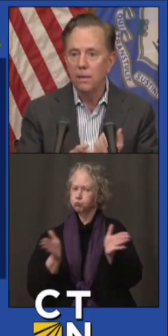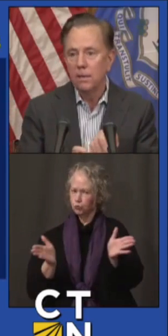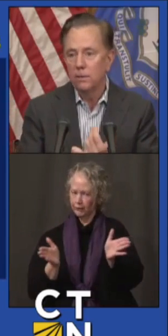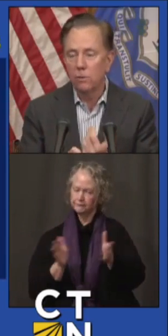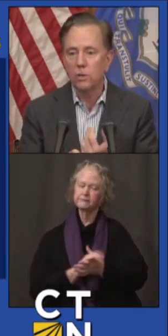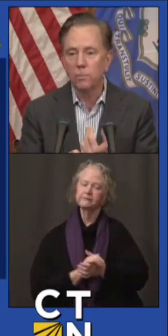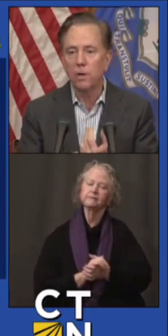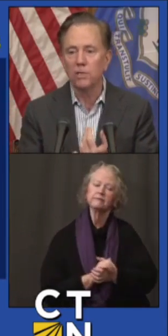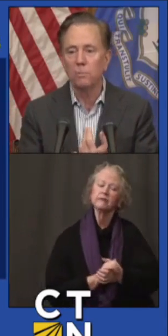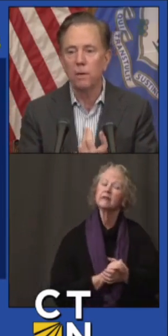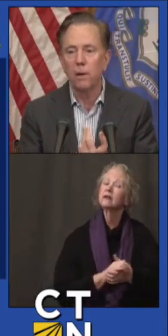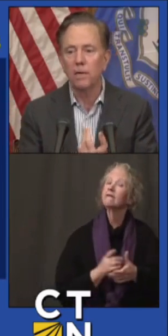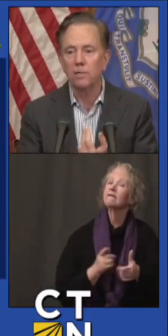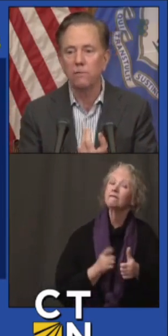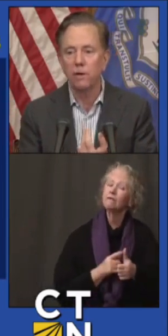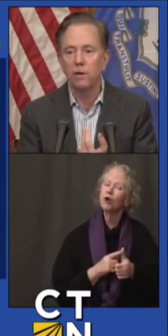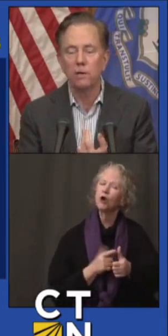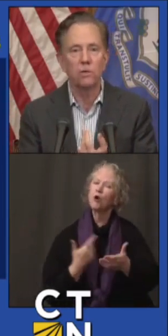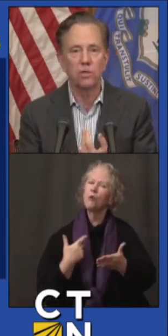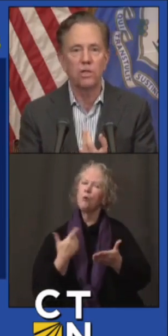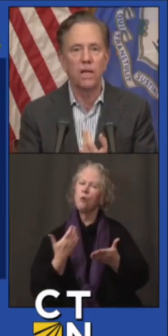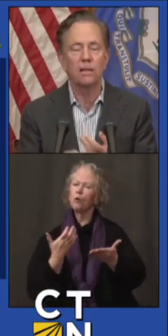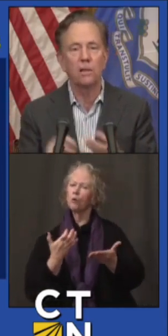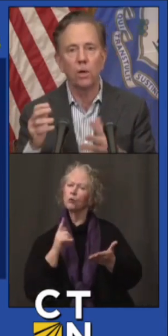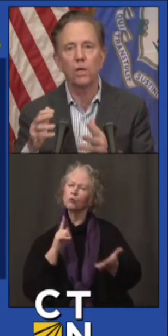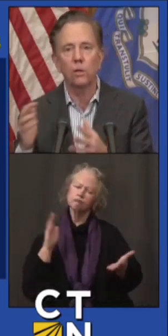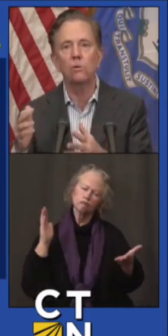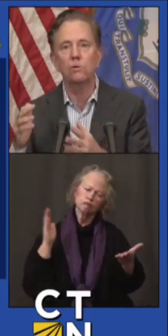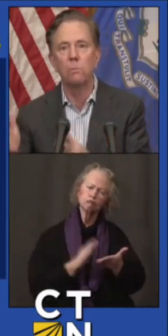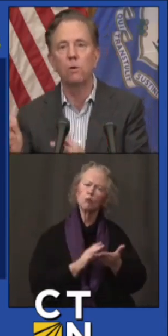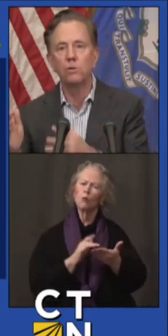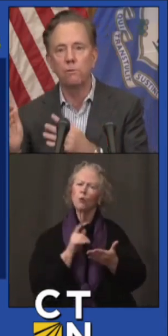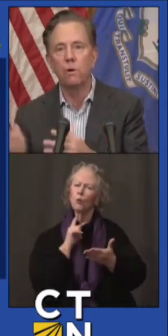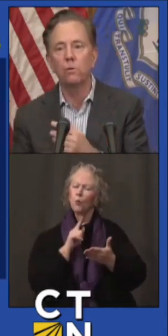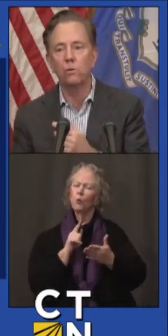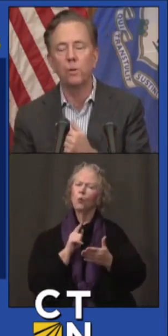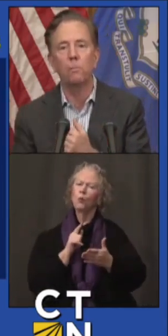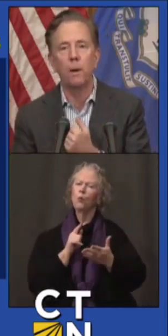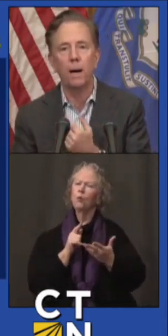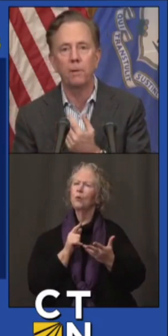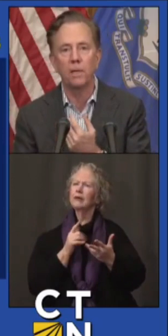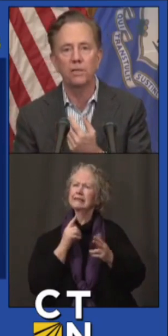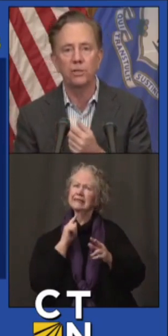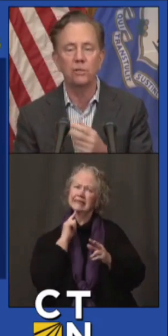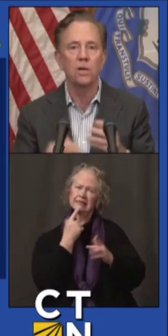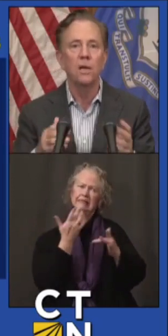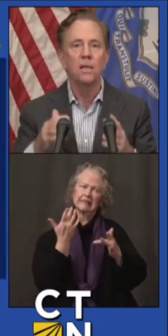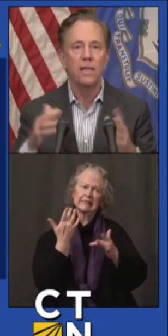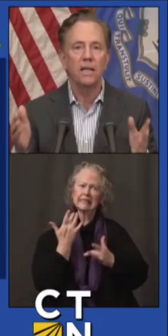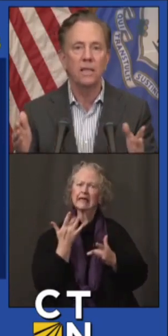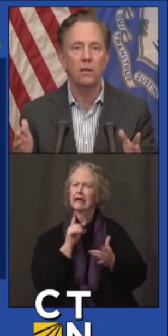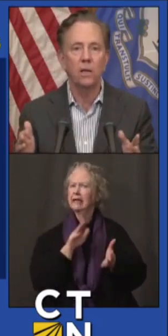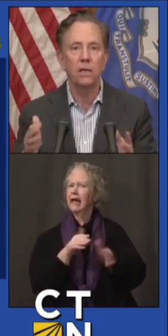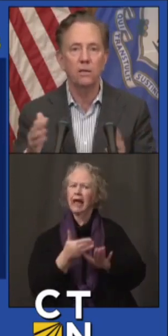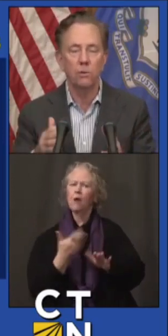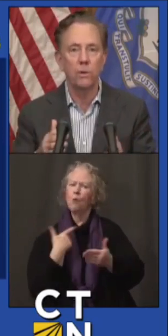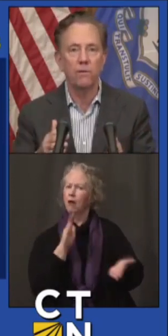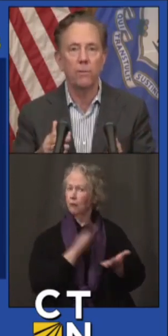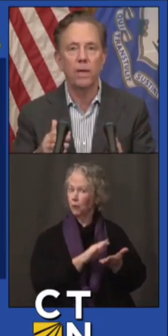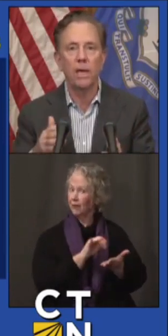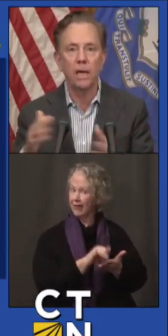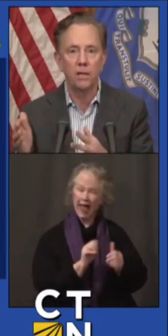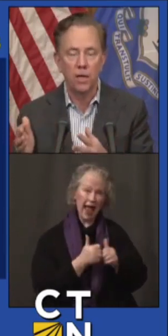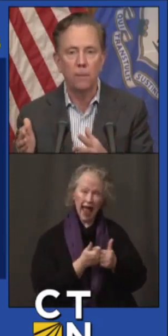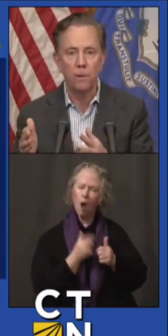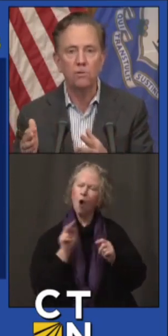A, no surprise, minimize severe illness and death. Look at those most vulnerable populations. That not only doing